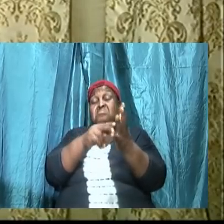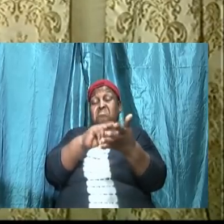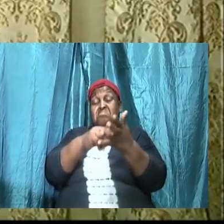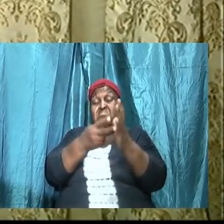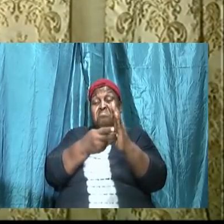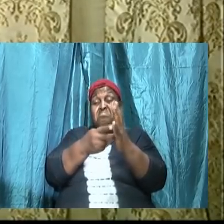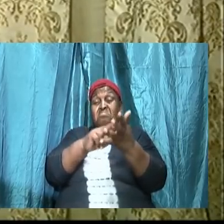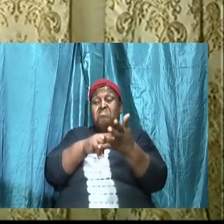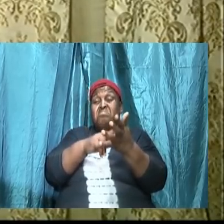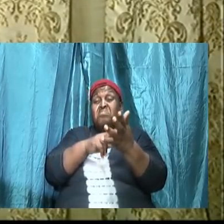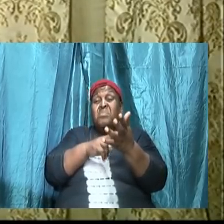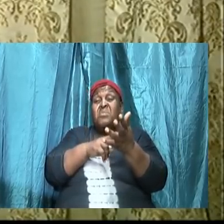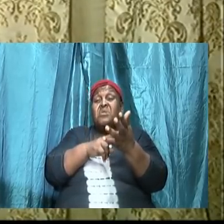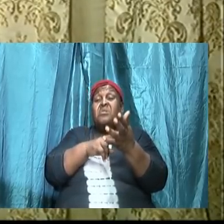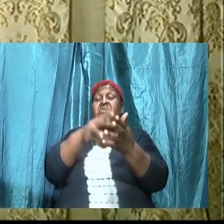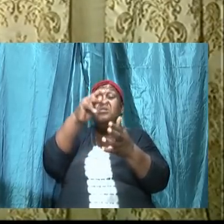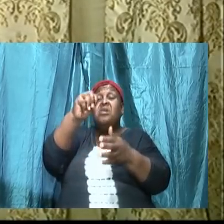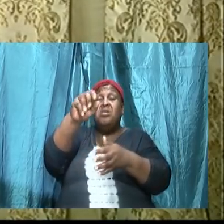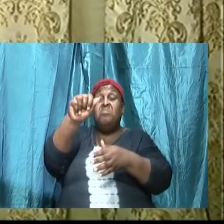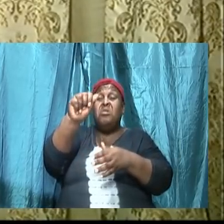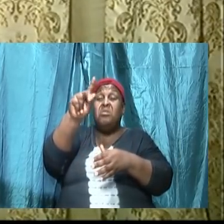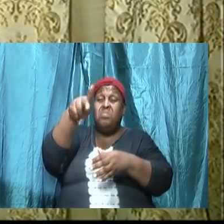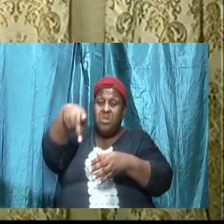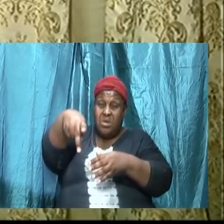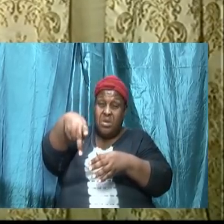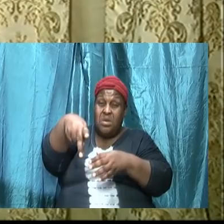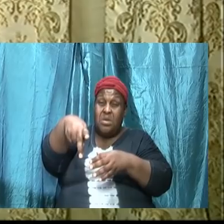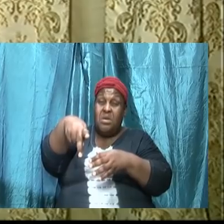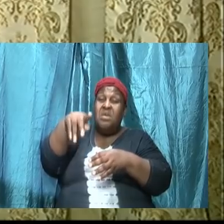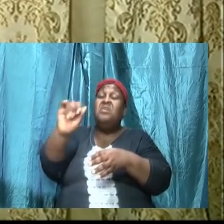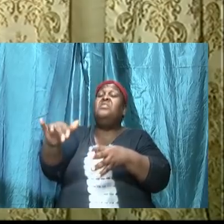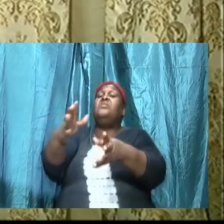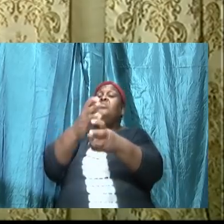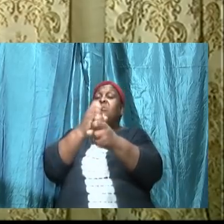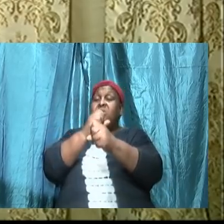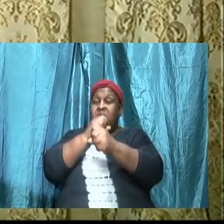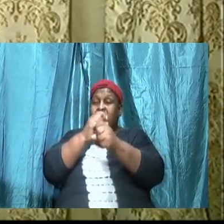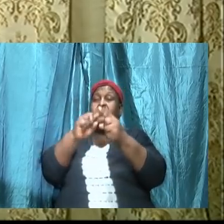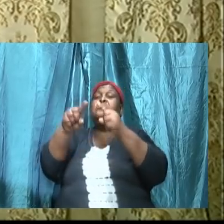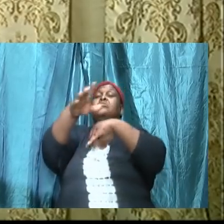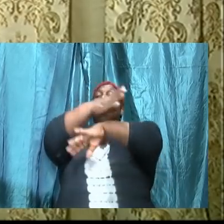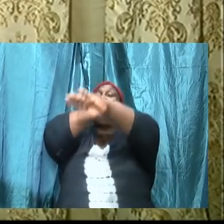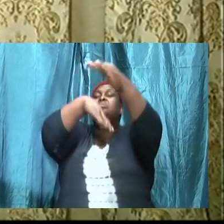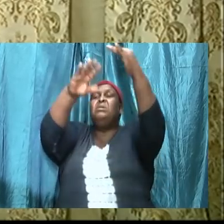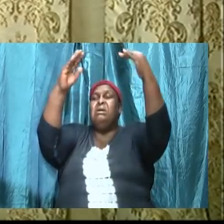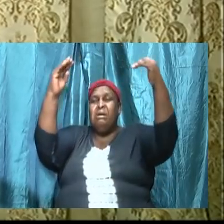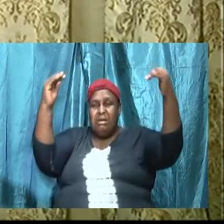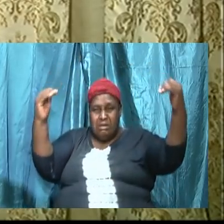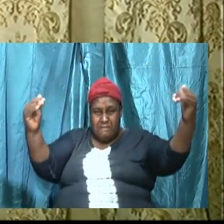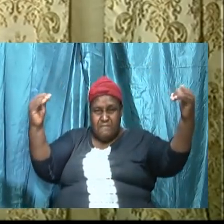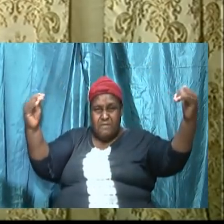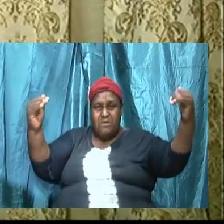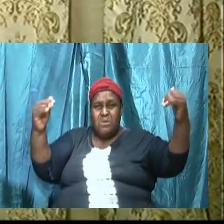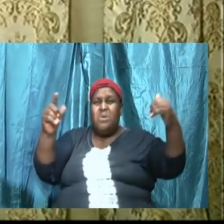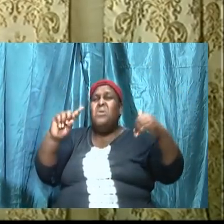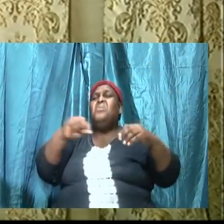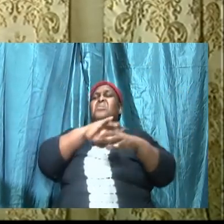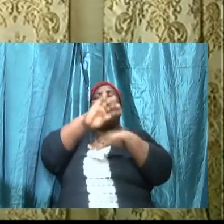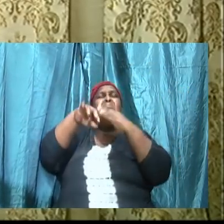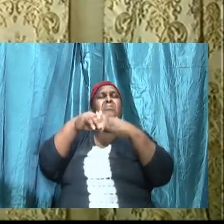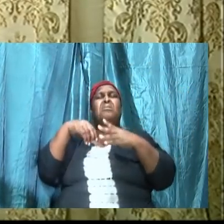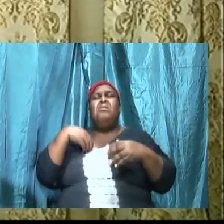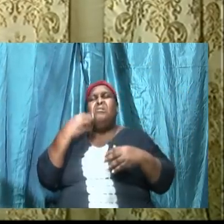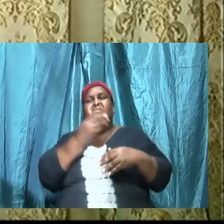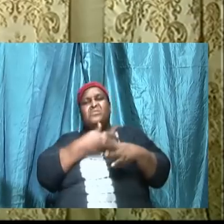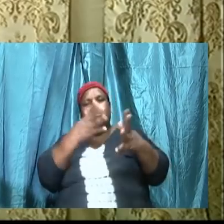map that will take us to that place where all of us ultimately